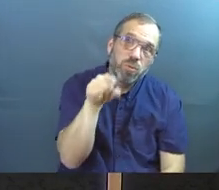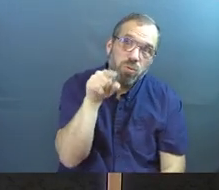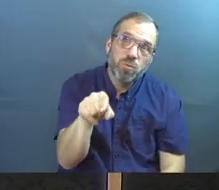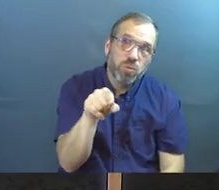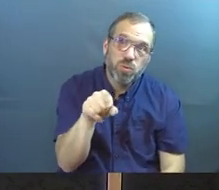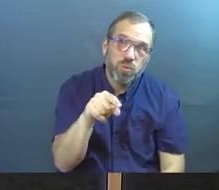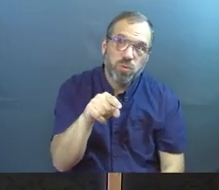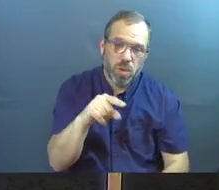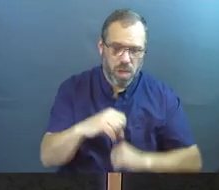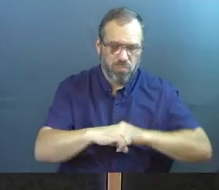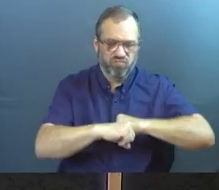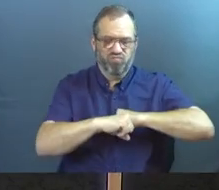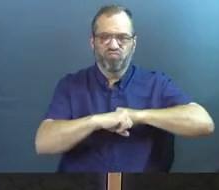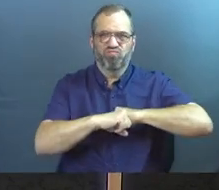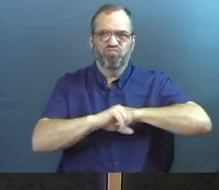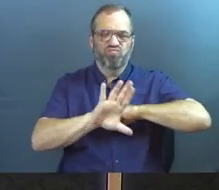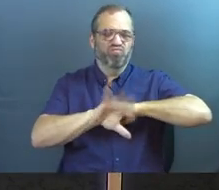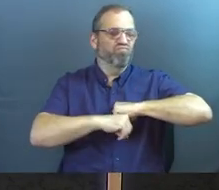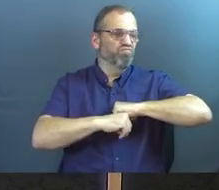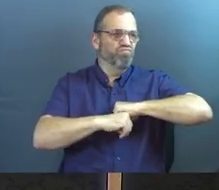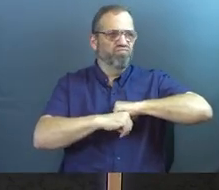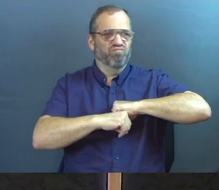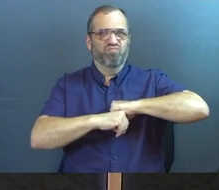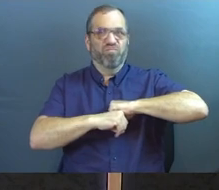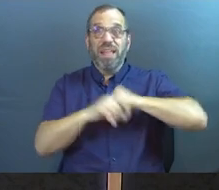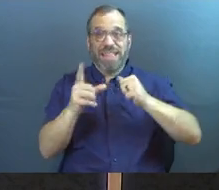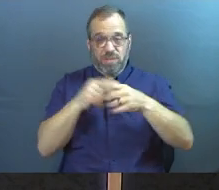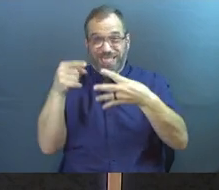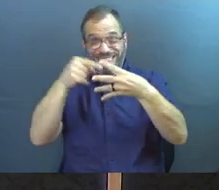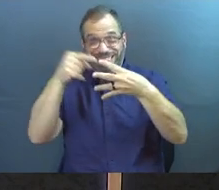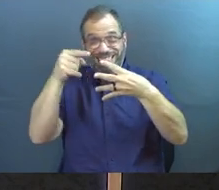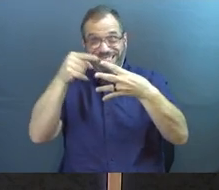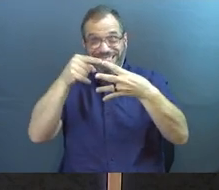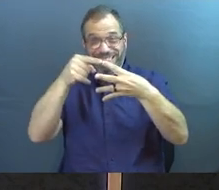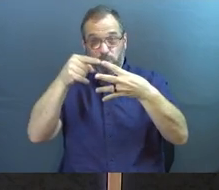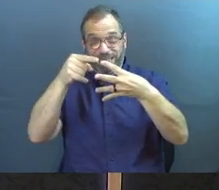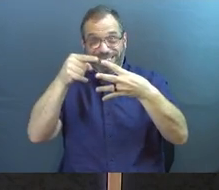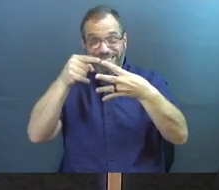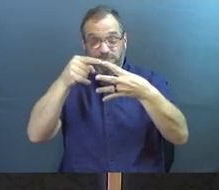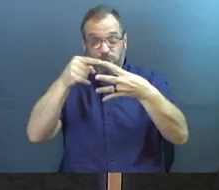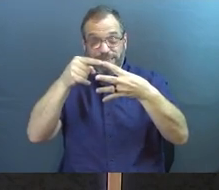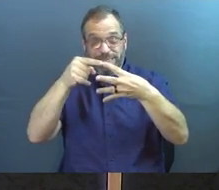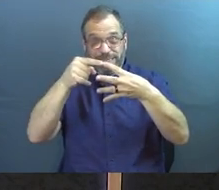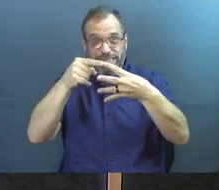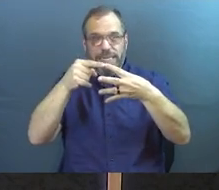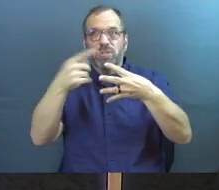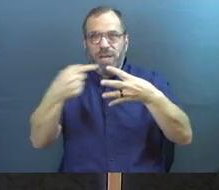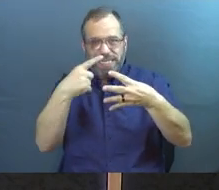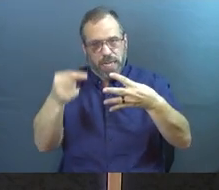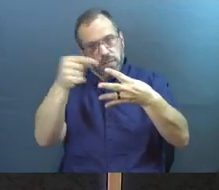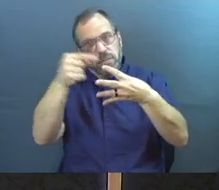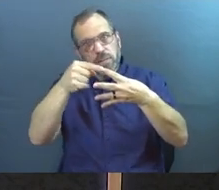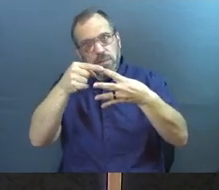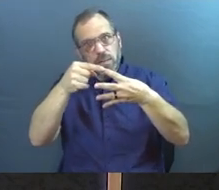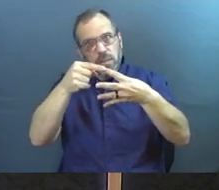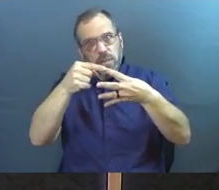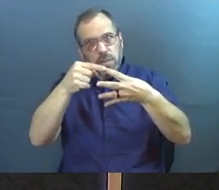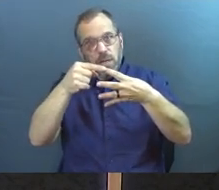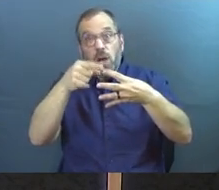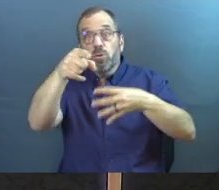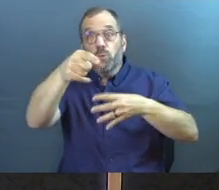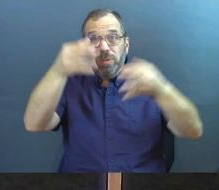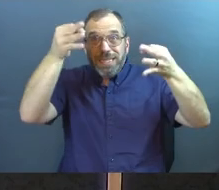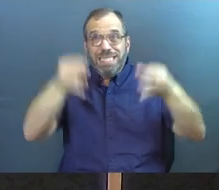who stands guard over your own soul. And that's what that first seed, that first soil, I should say, is trying to say, is you